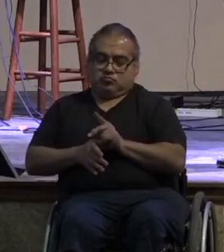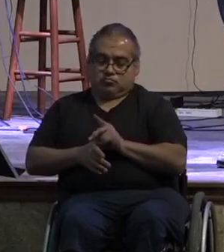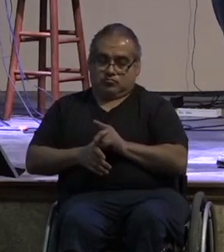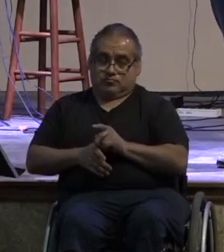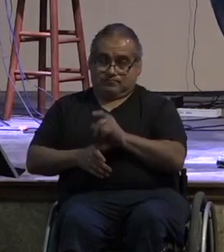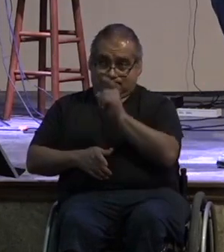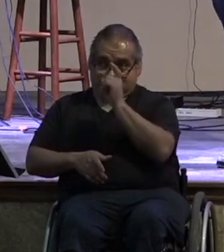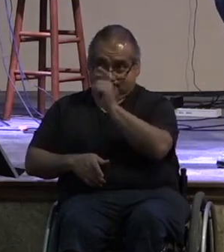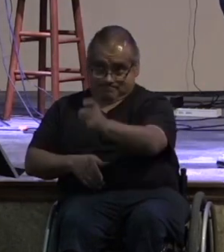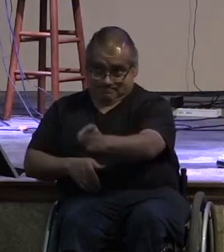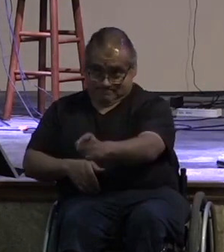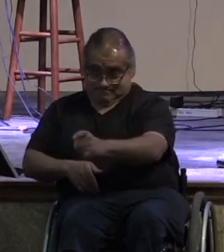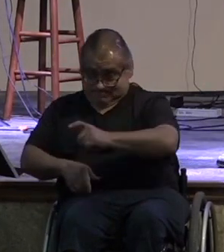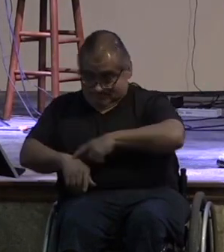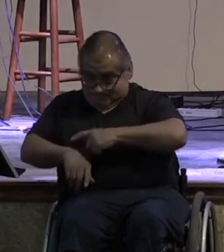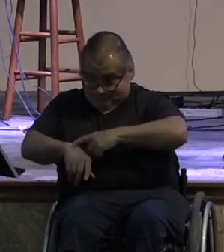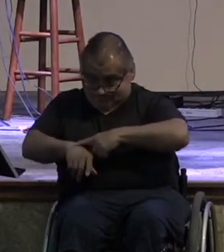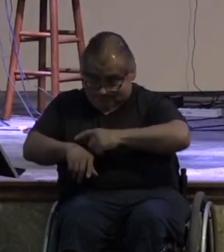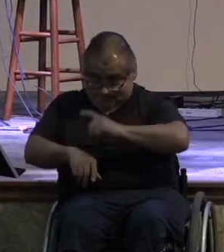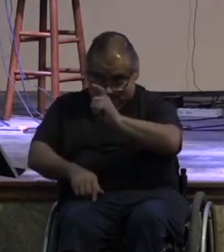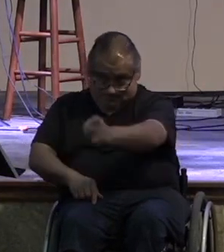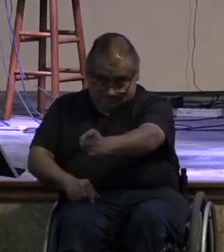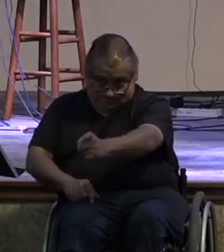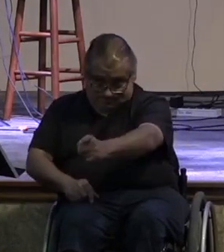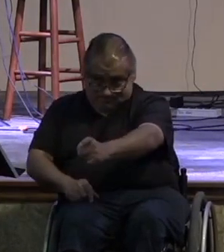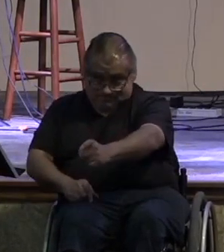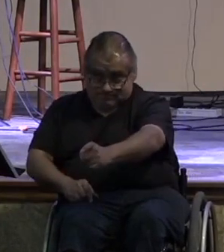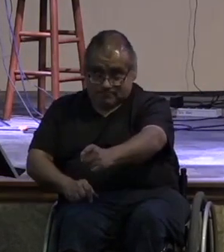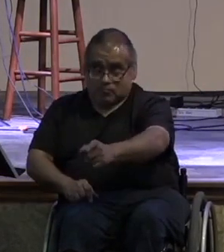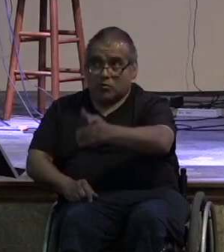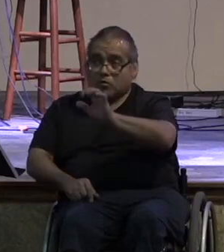carved out some time in my schedule to devote to god's mission